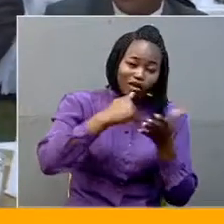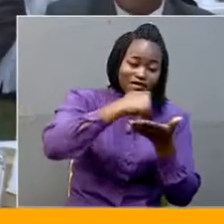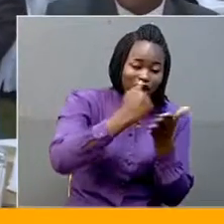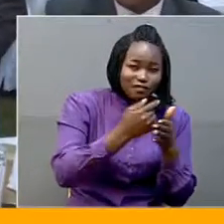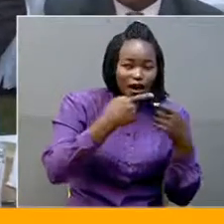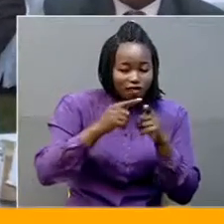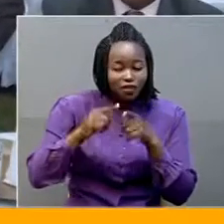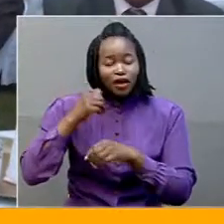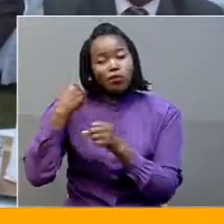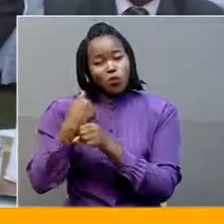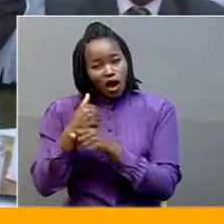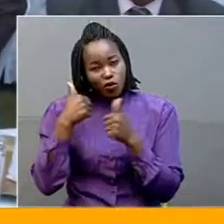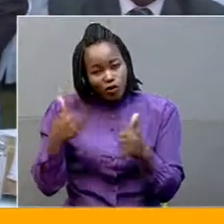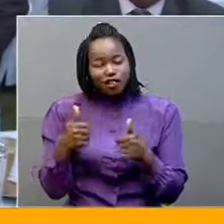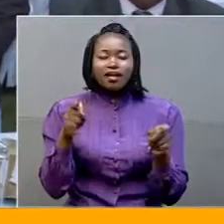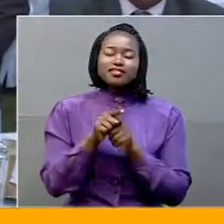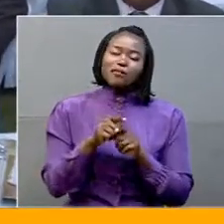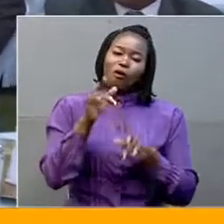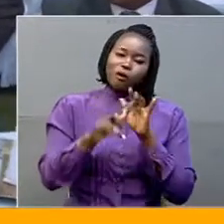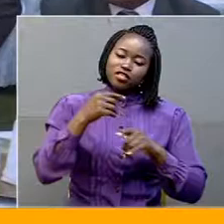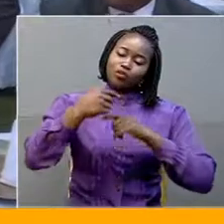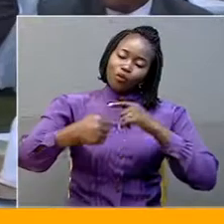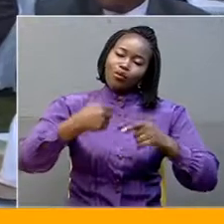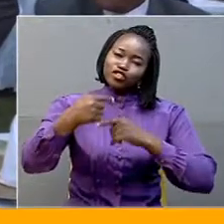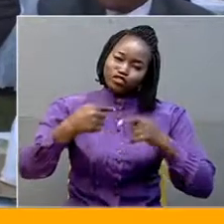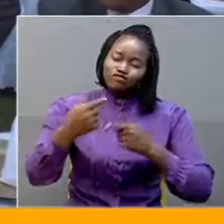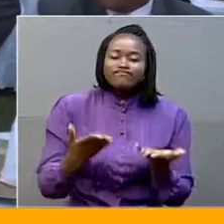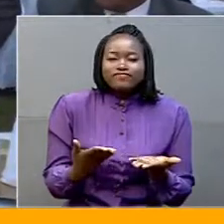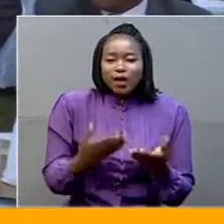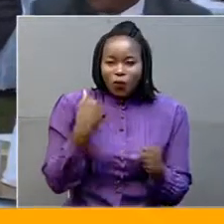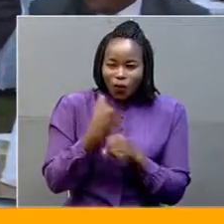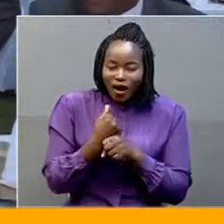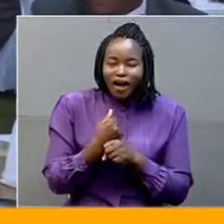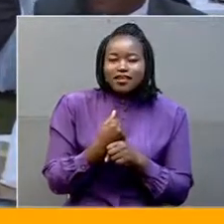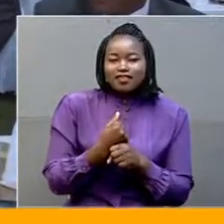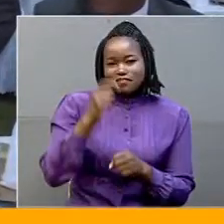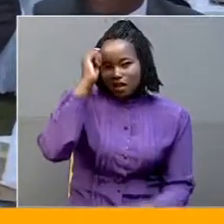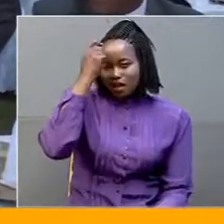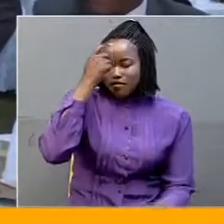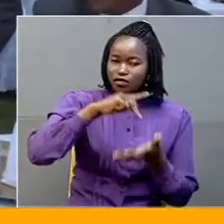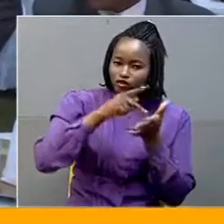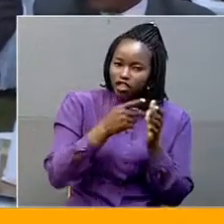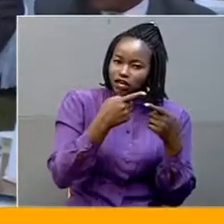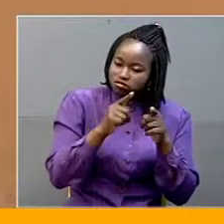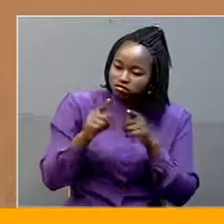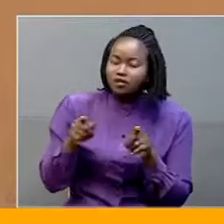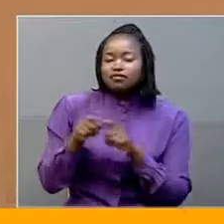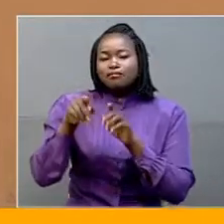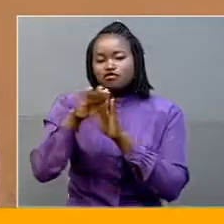working hard to ensure that the Office delivers on the different government projects and programs. OPM